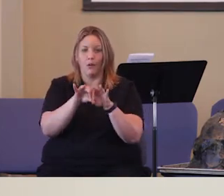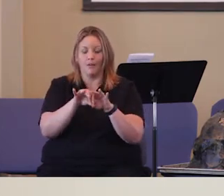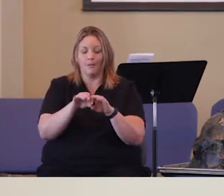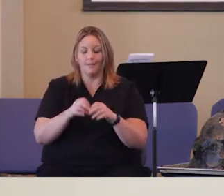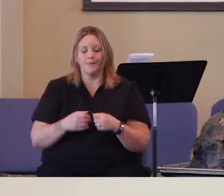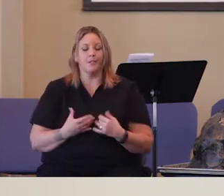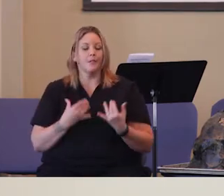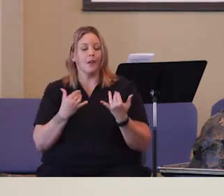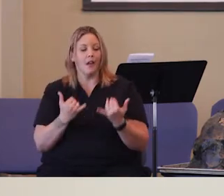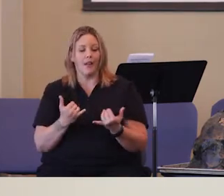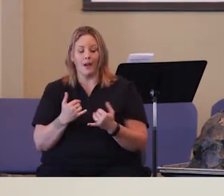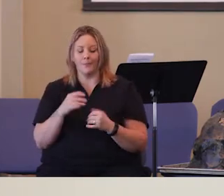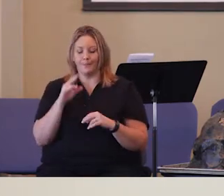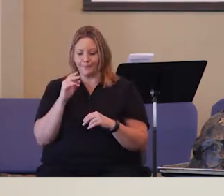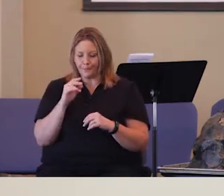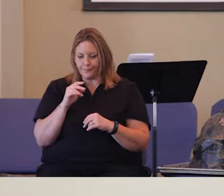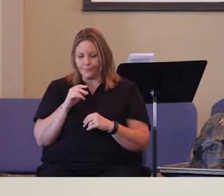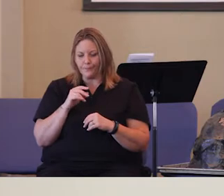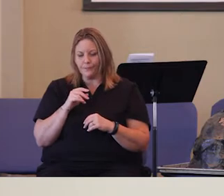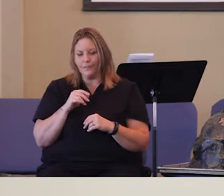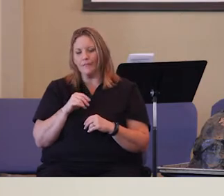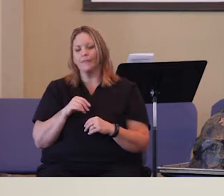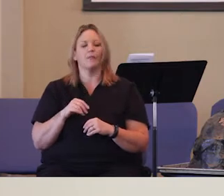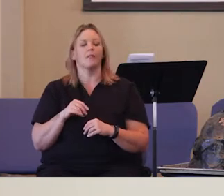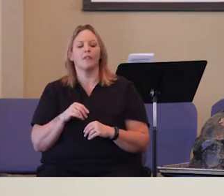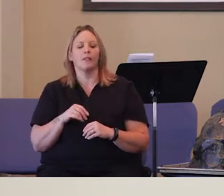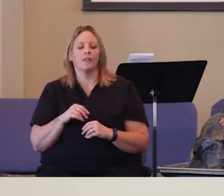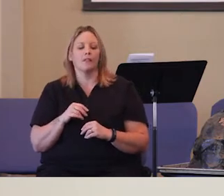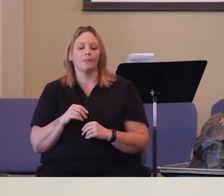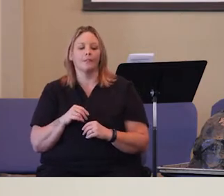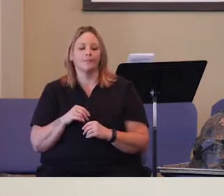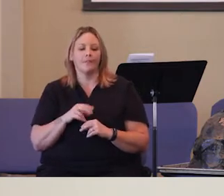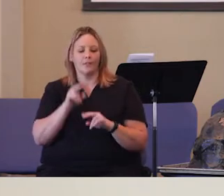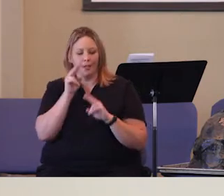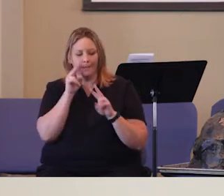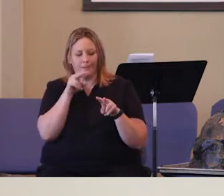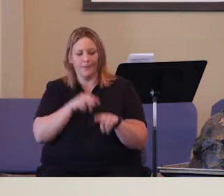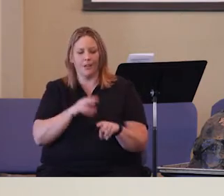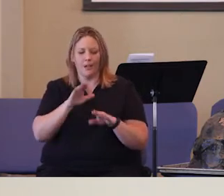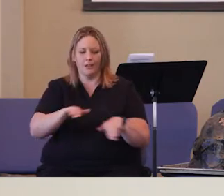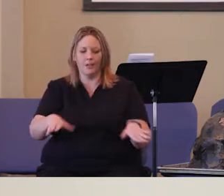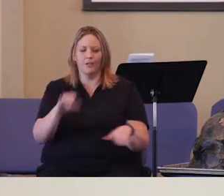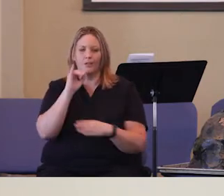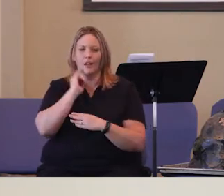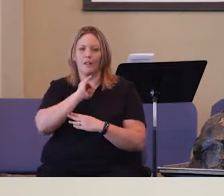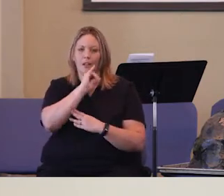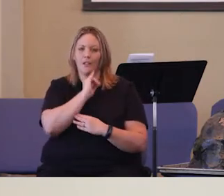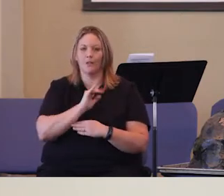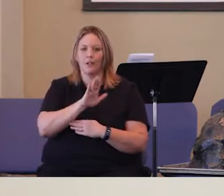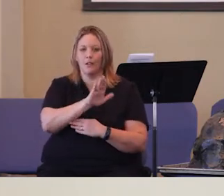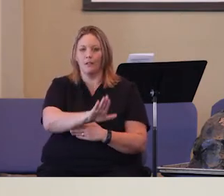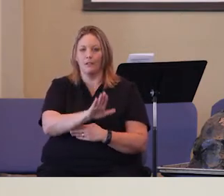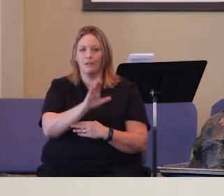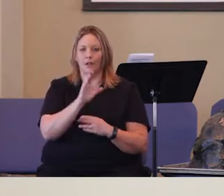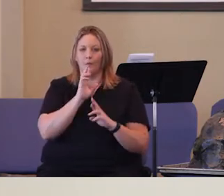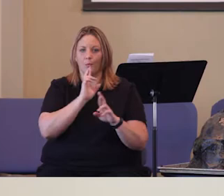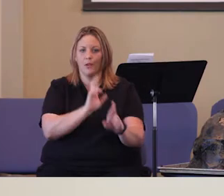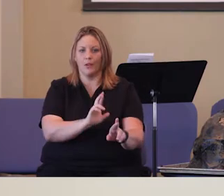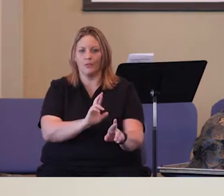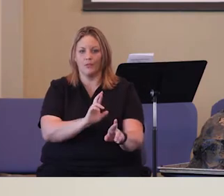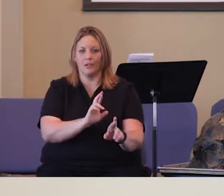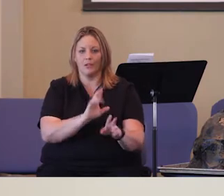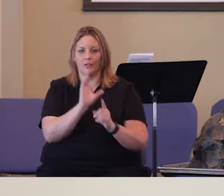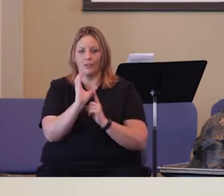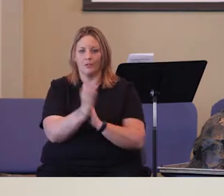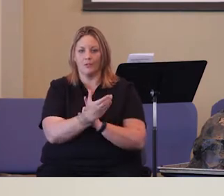Let's flip the scales here a little bit. Let's look at the children of Israel for a second and their circumstances and Israel's reaction.